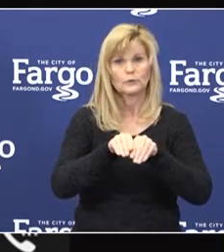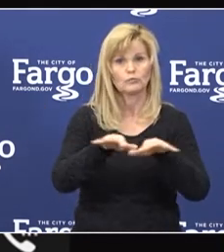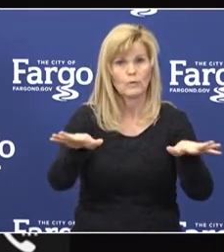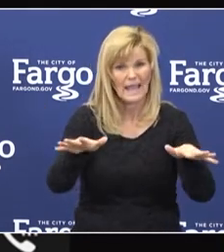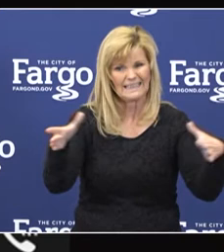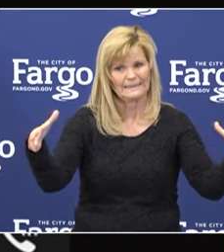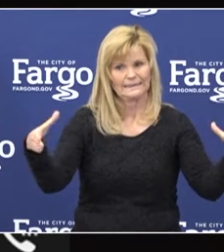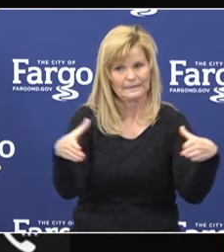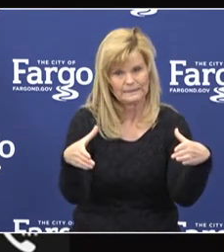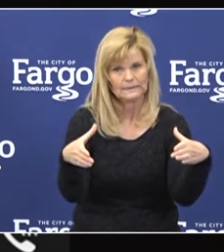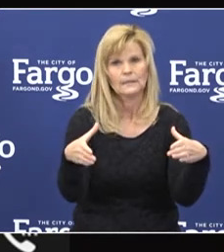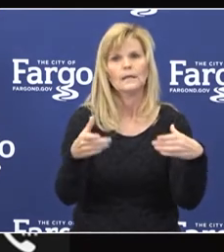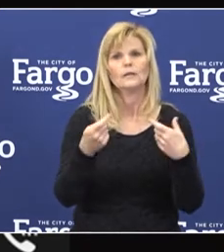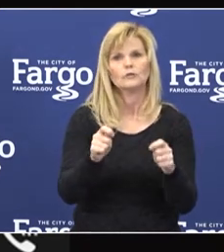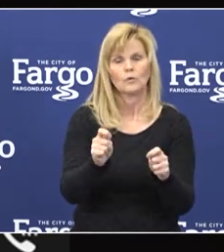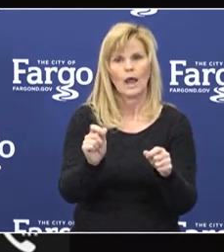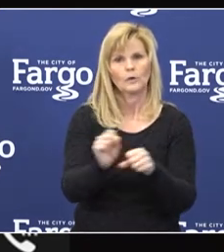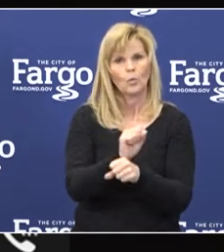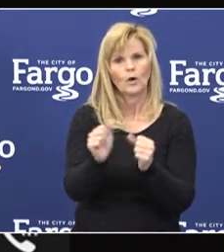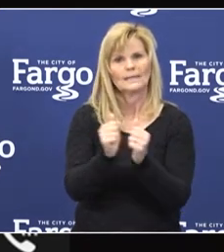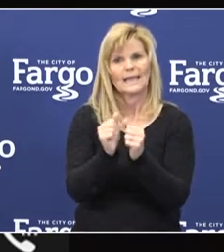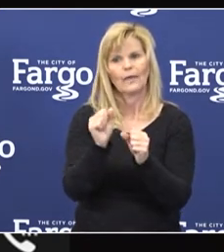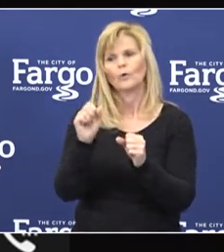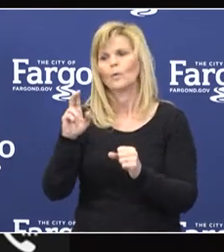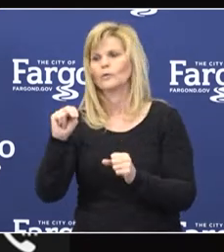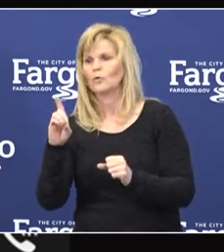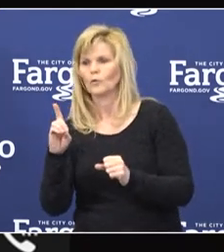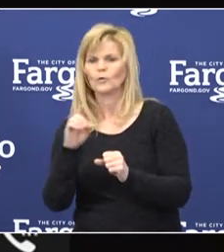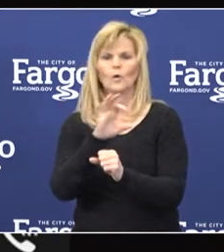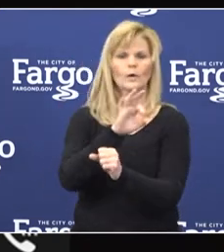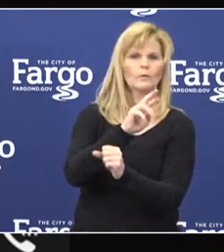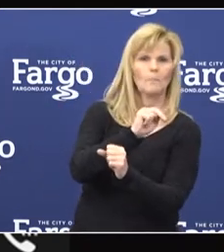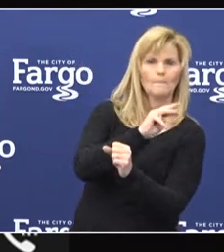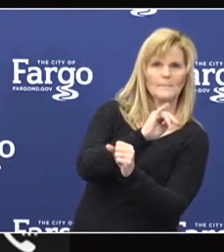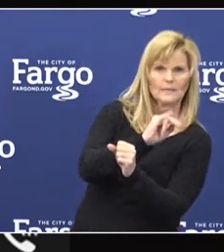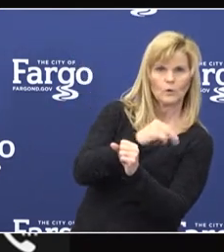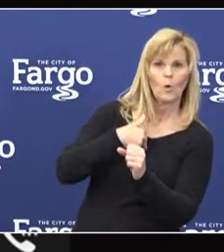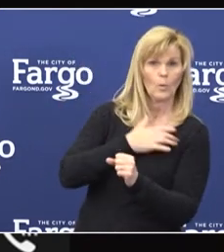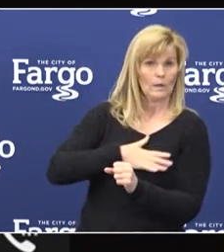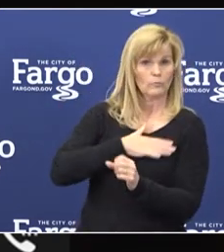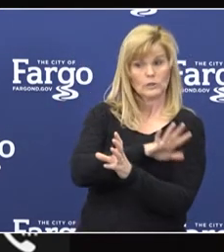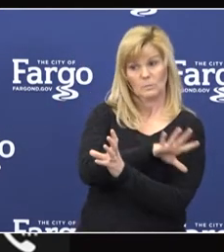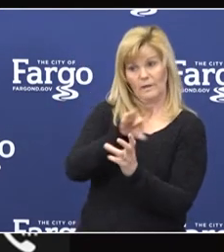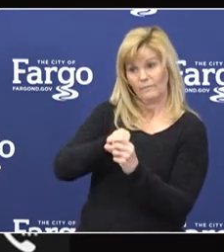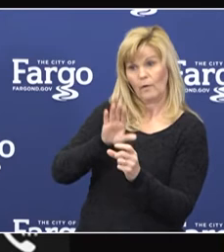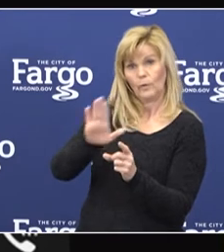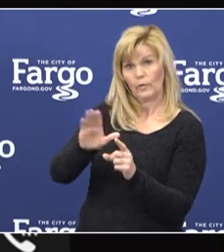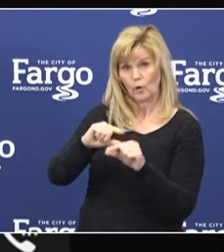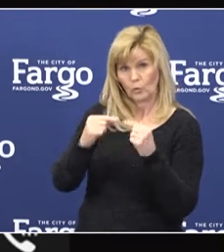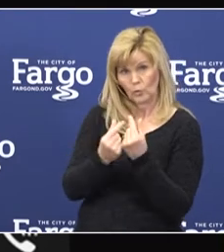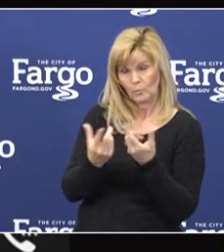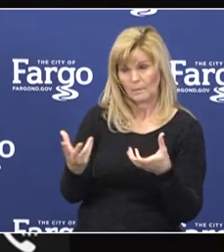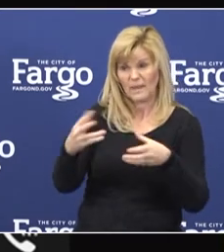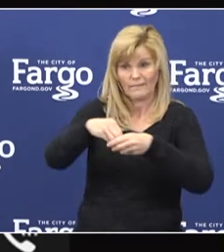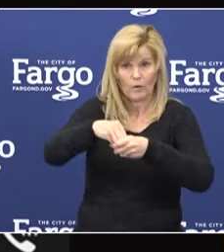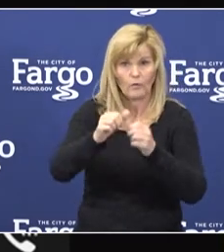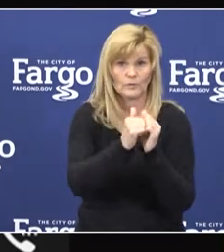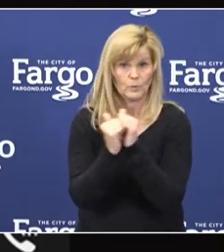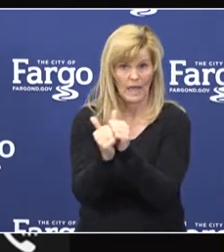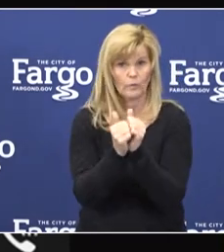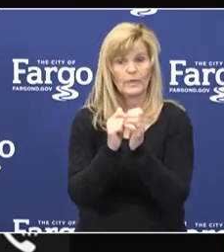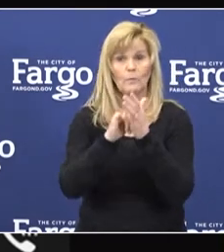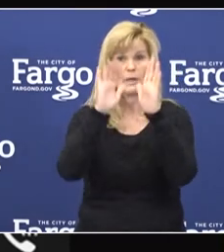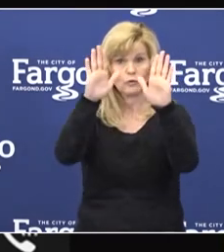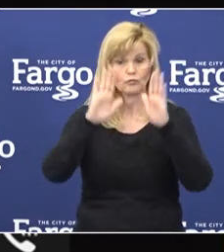jointly across the river. So we are appreciative of being part of that group and anticipate this will be a great effort.